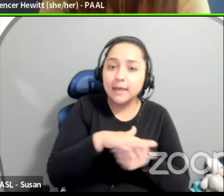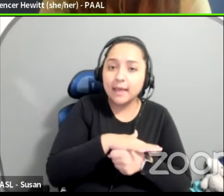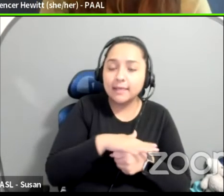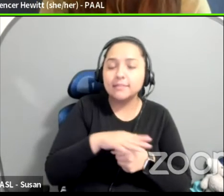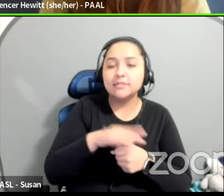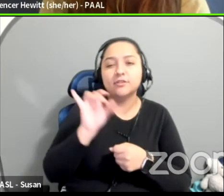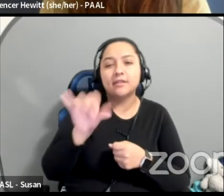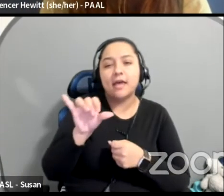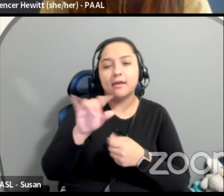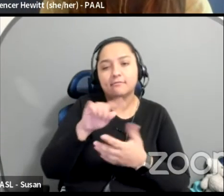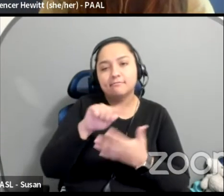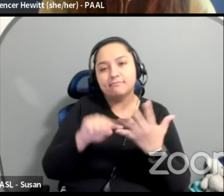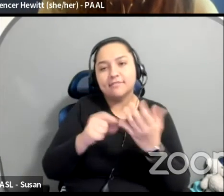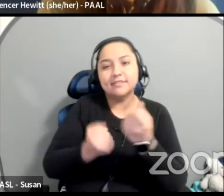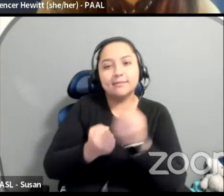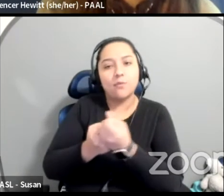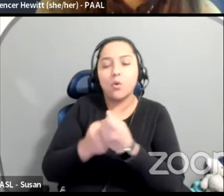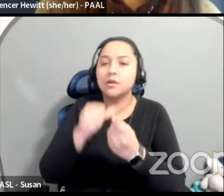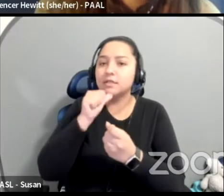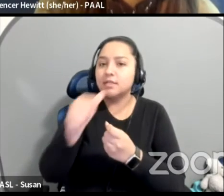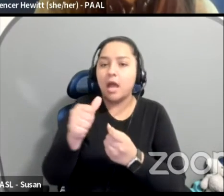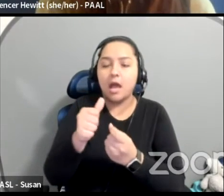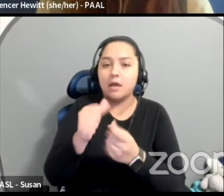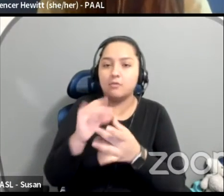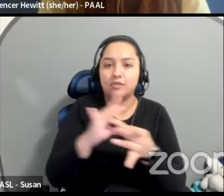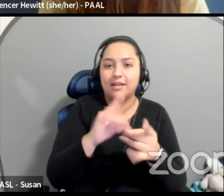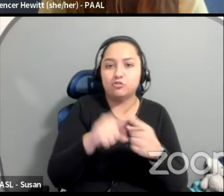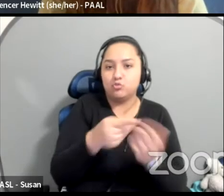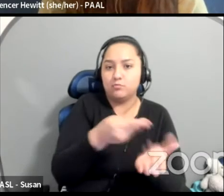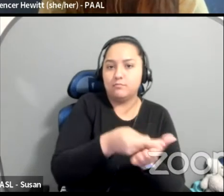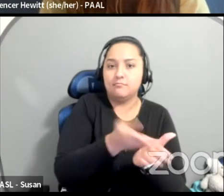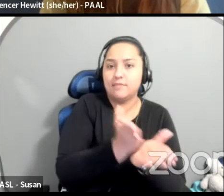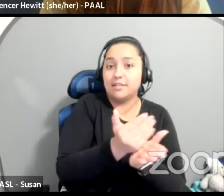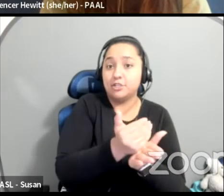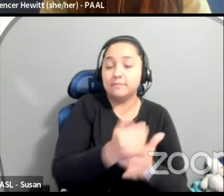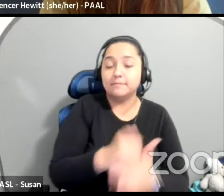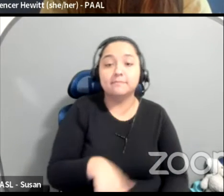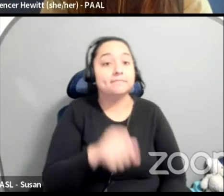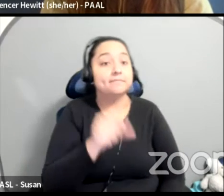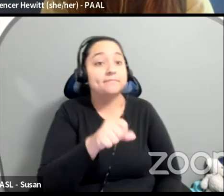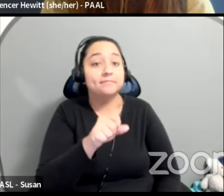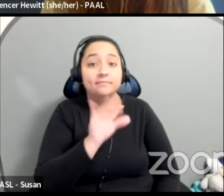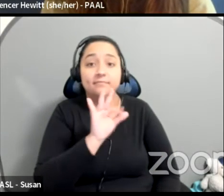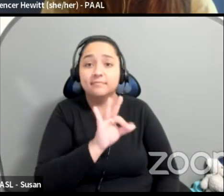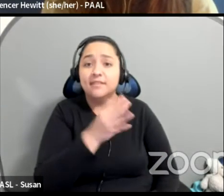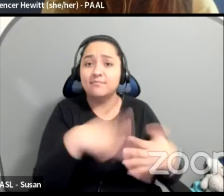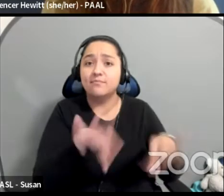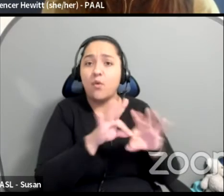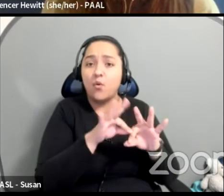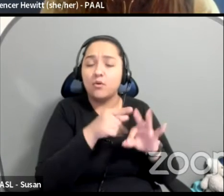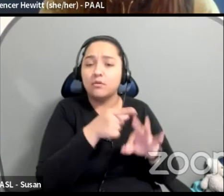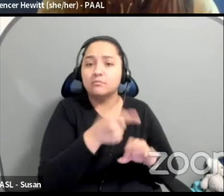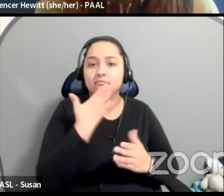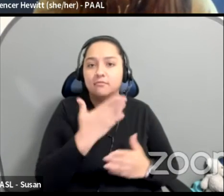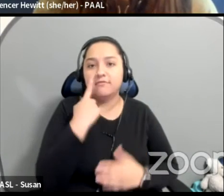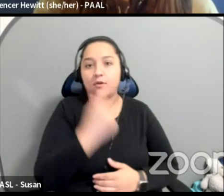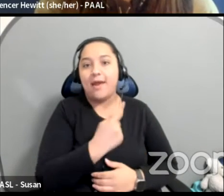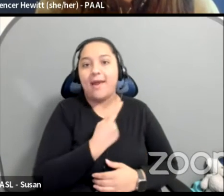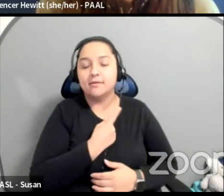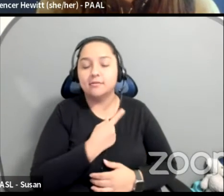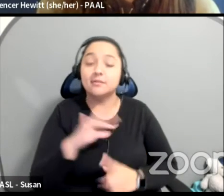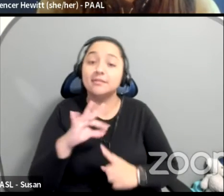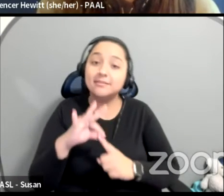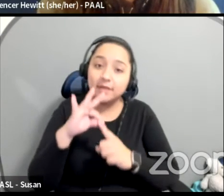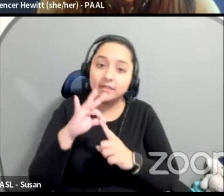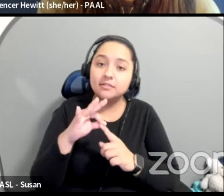support. Yeah. And I, I think that's really, really important, Bradley. And thank you for asking that. you're right, especially, uh, people with younger